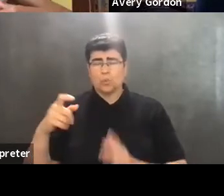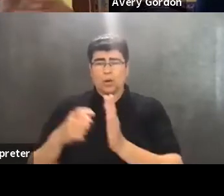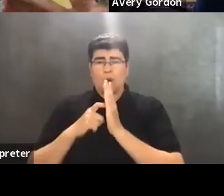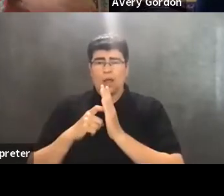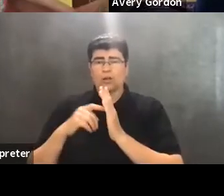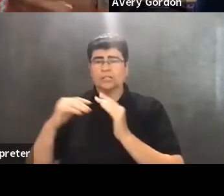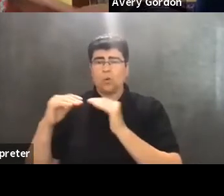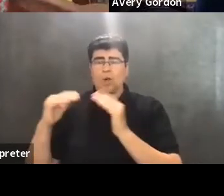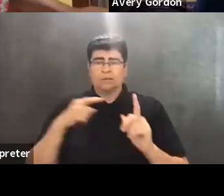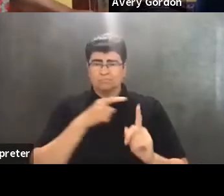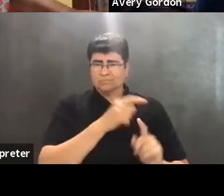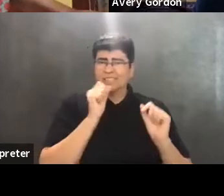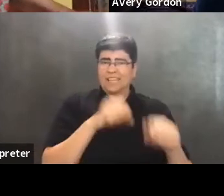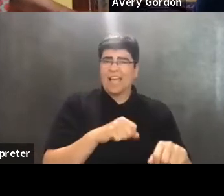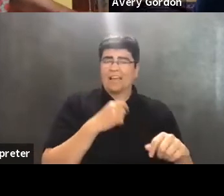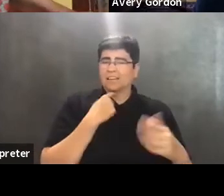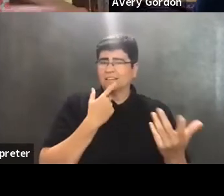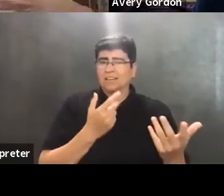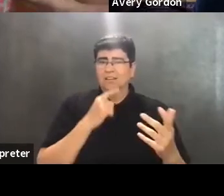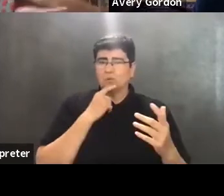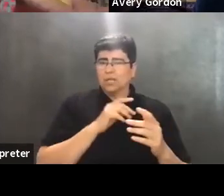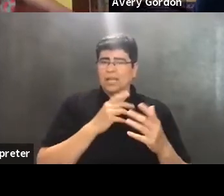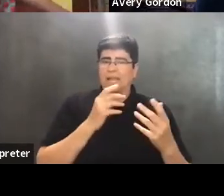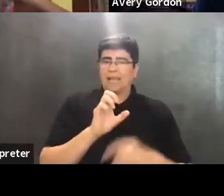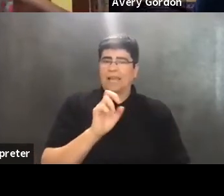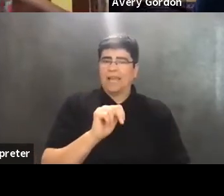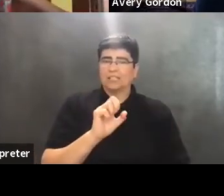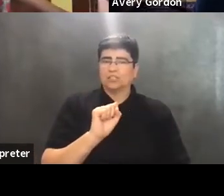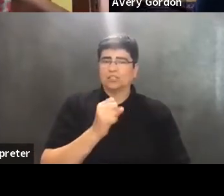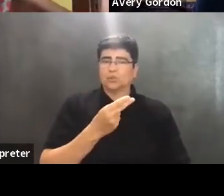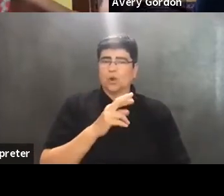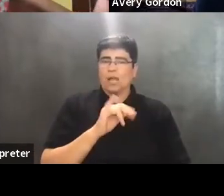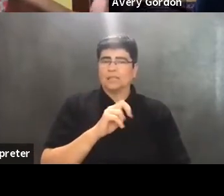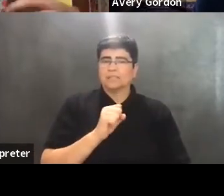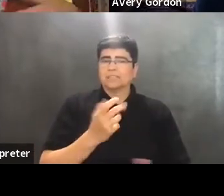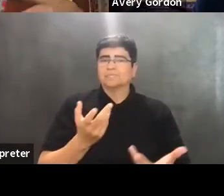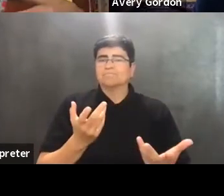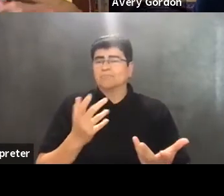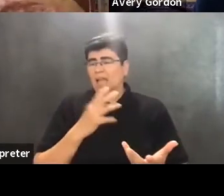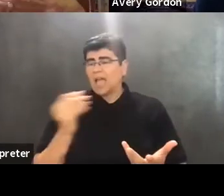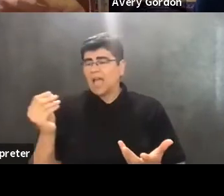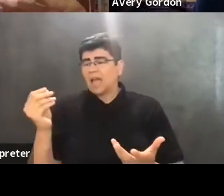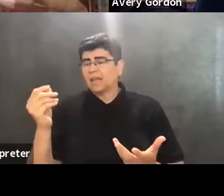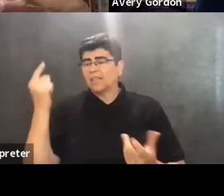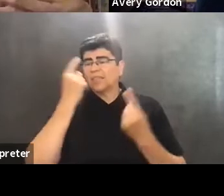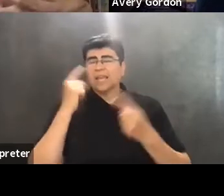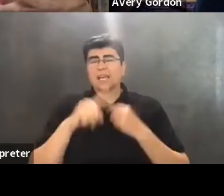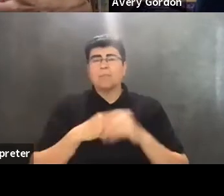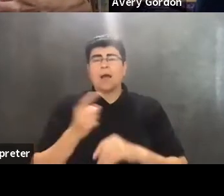So there can never be good capitalism, like never, like it's not possible. And thinking about the